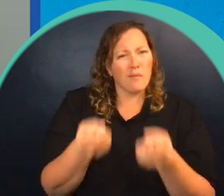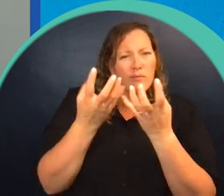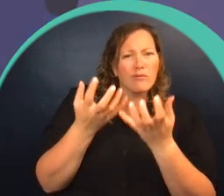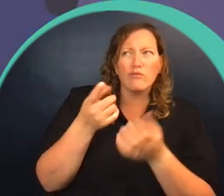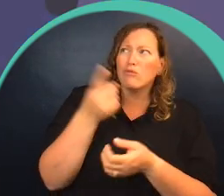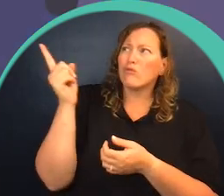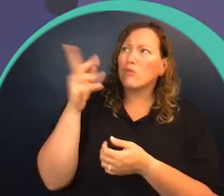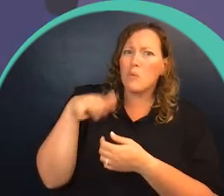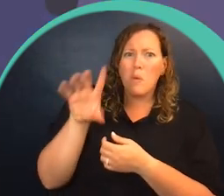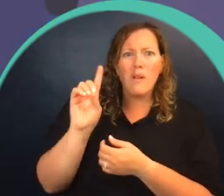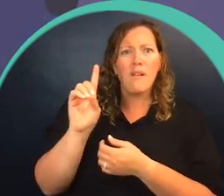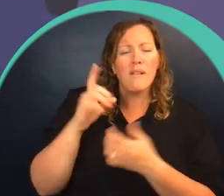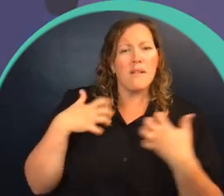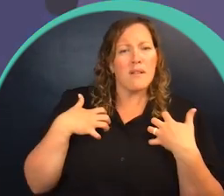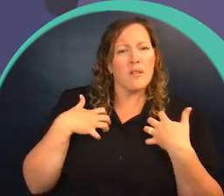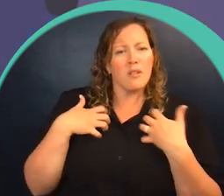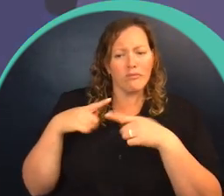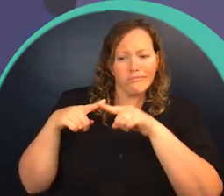spaces?